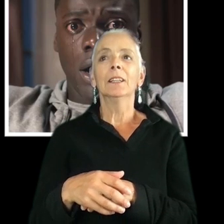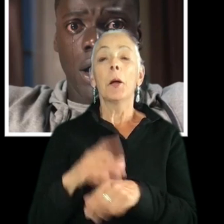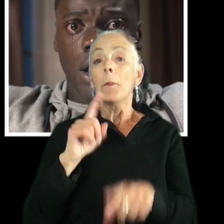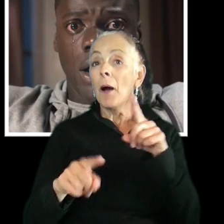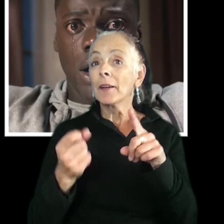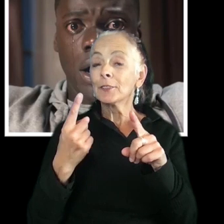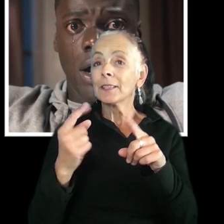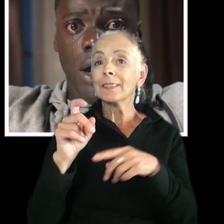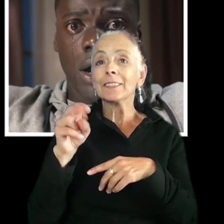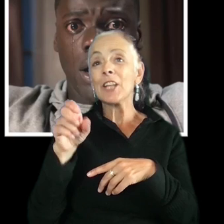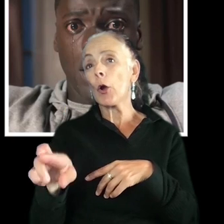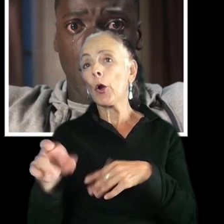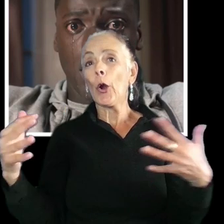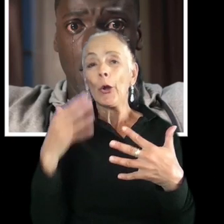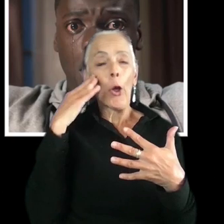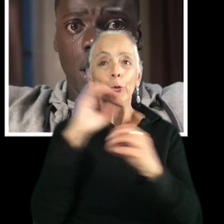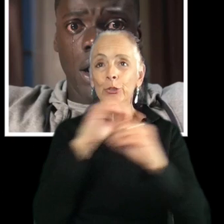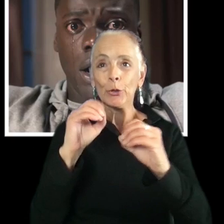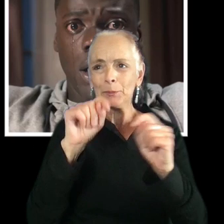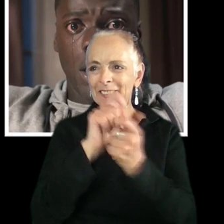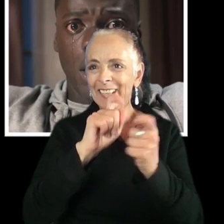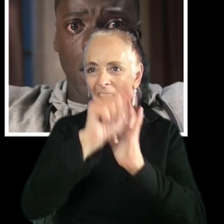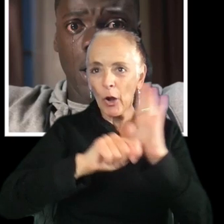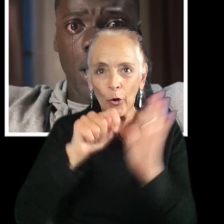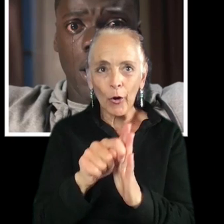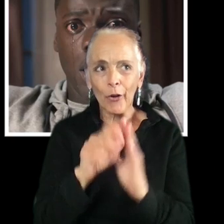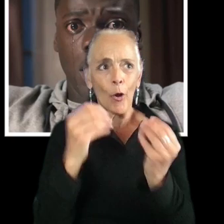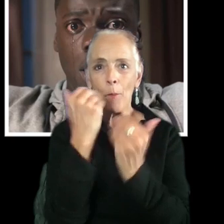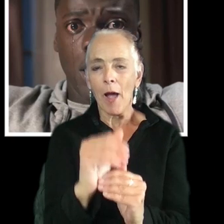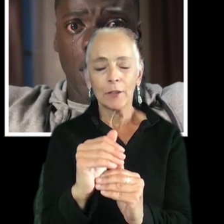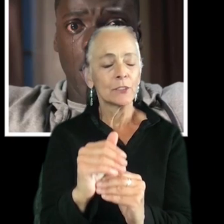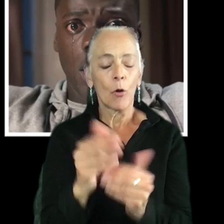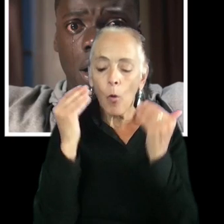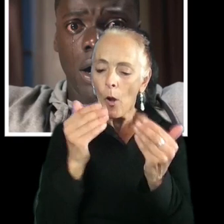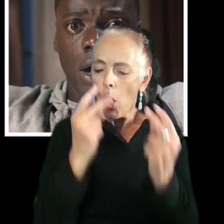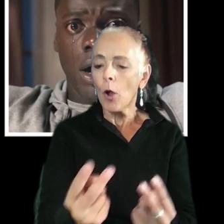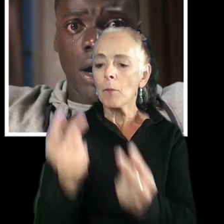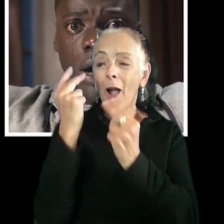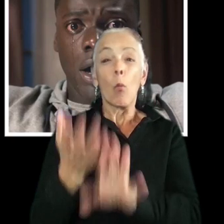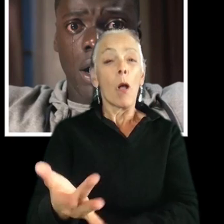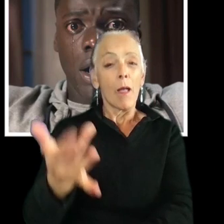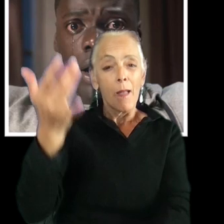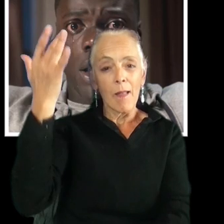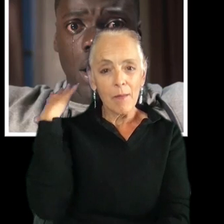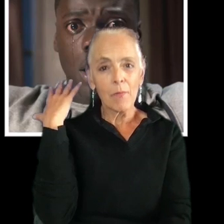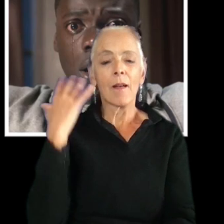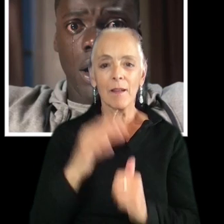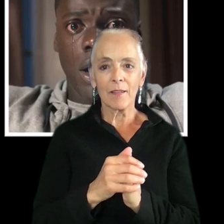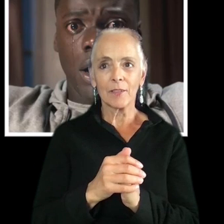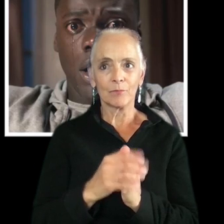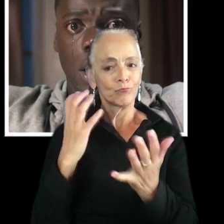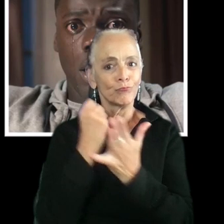knows no era nor bounds. So, definitely don't hesitate to go dig back, way back, and kind of, like, use